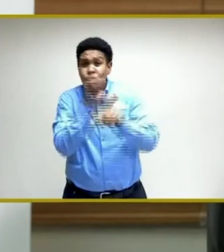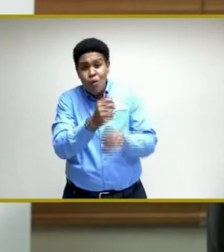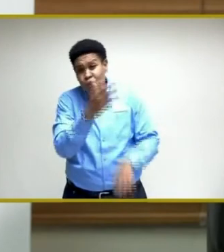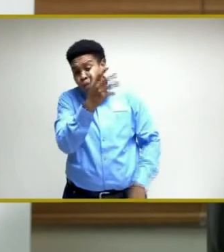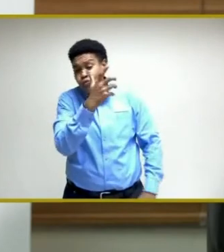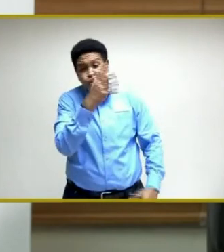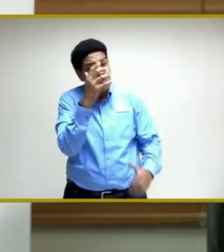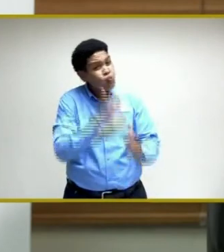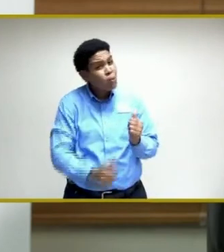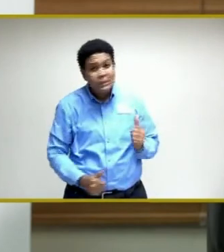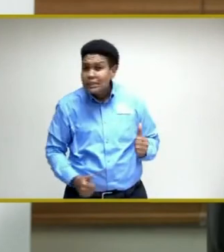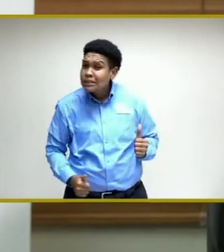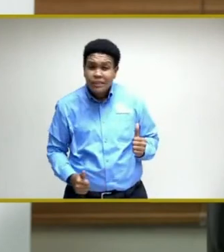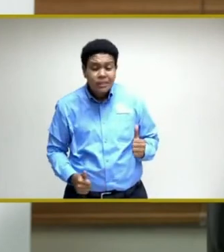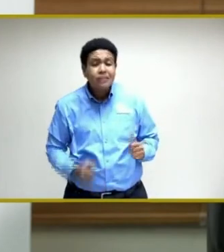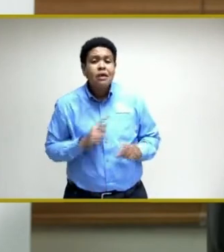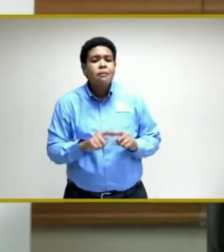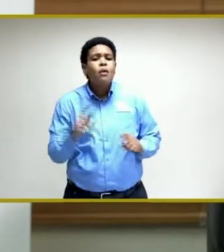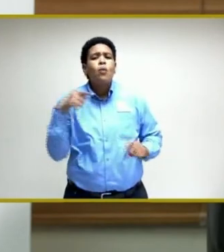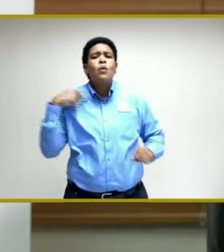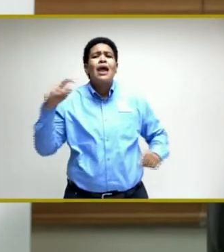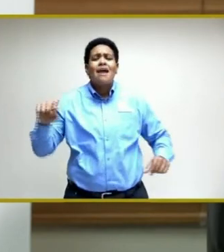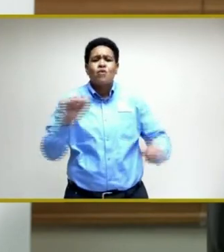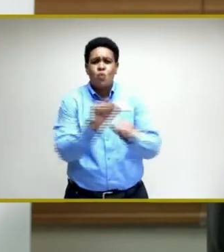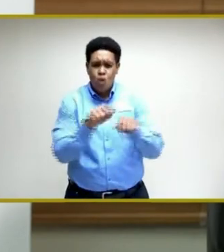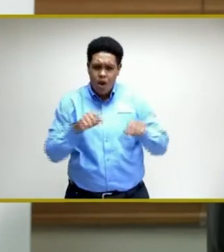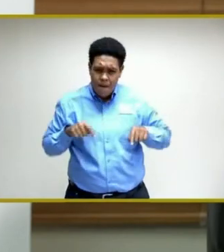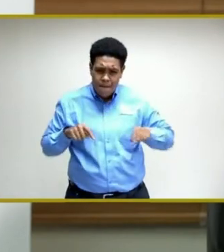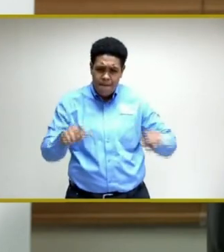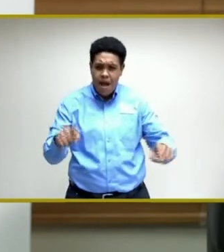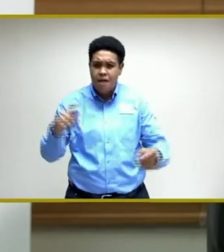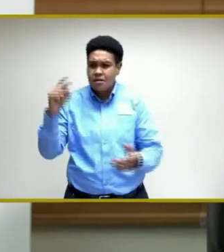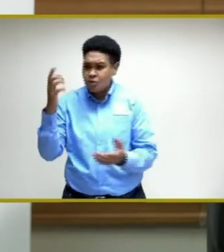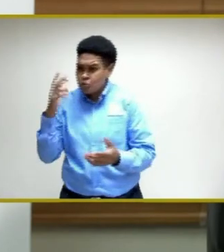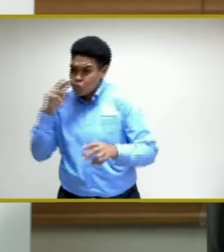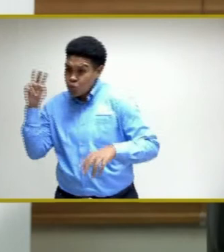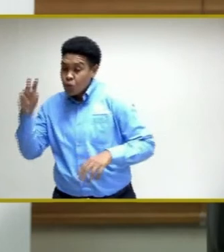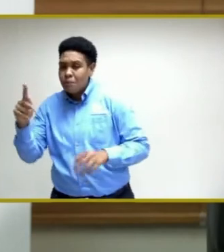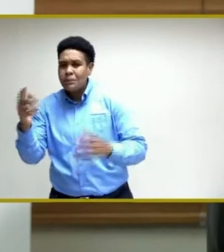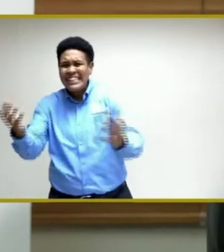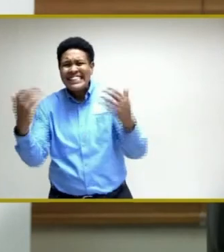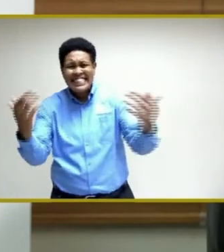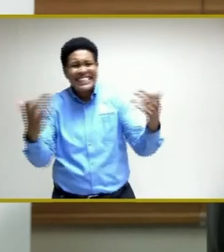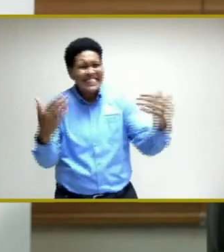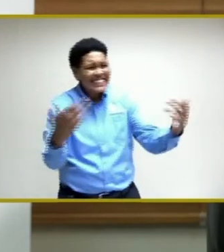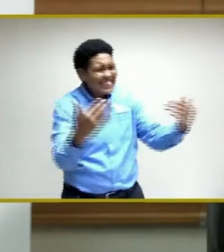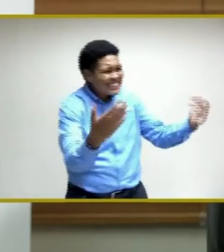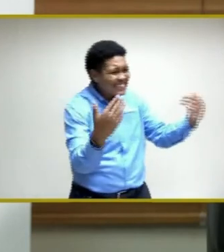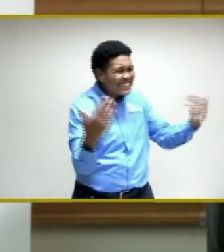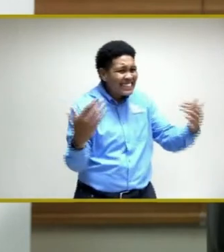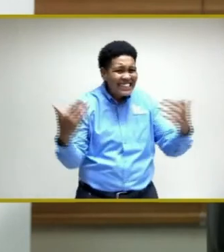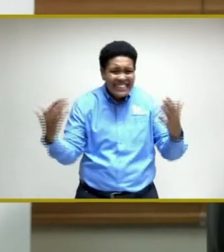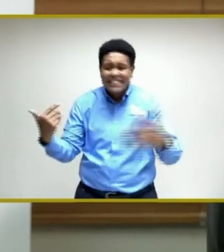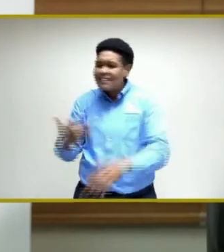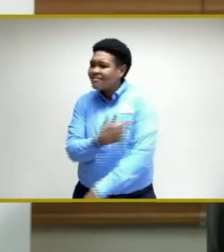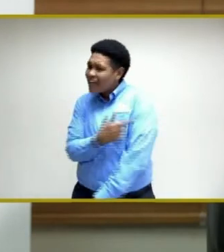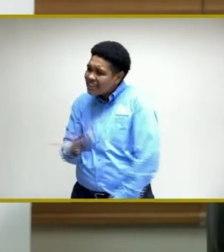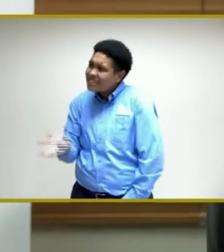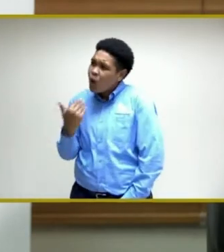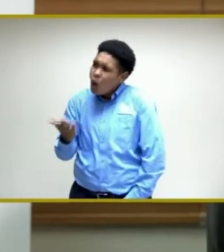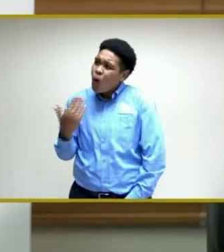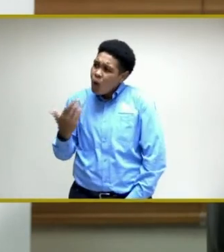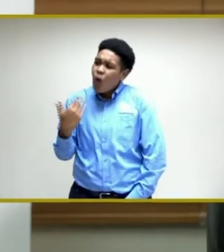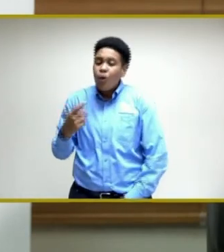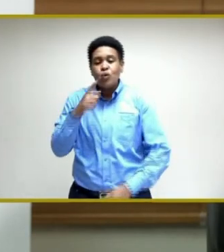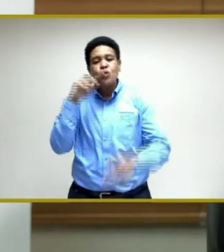with the mitigating measures, vaccination being key to addressing the threat